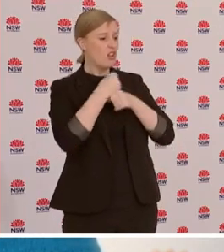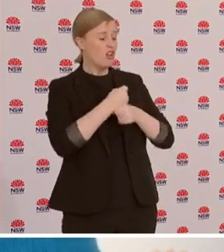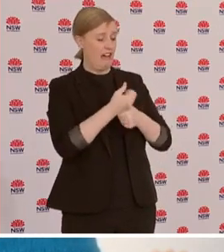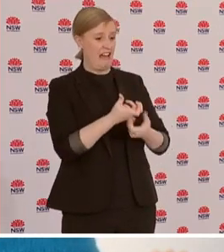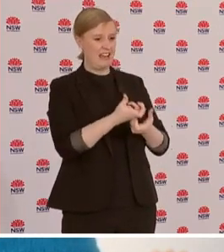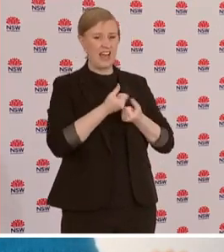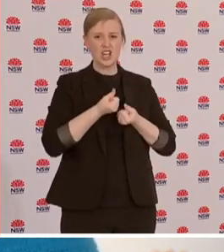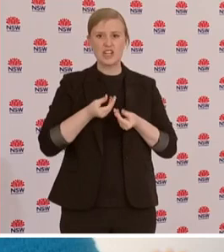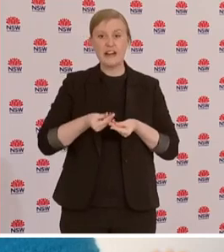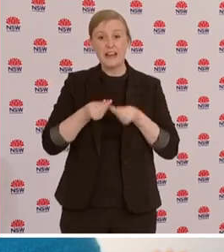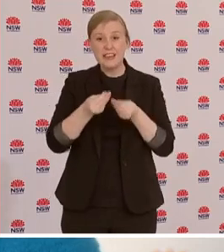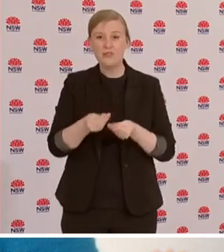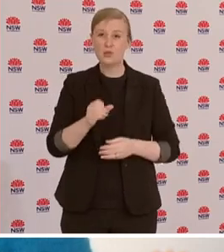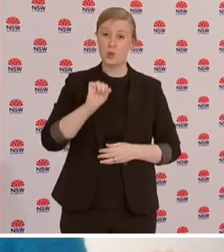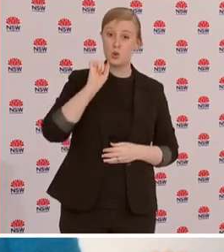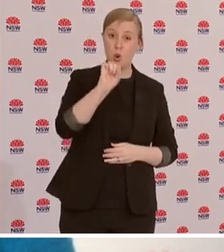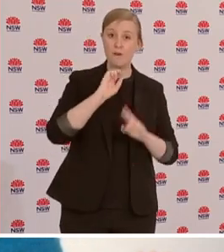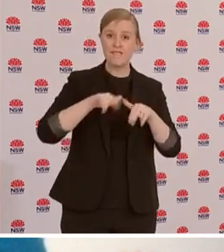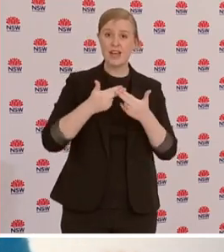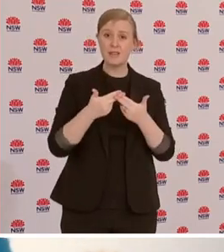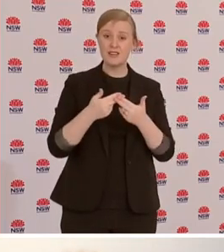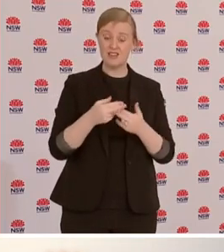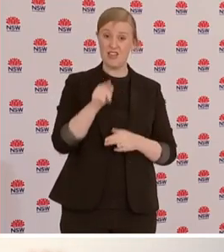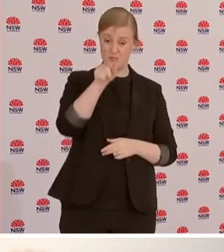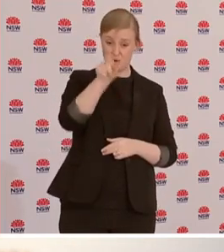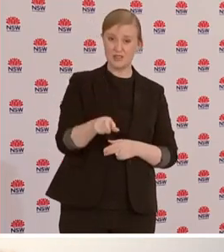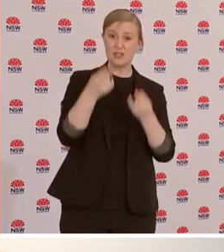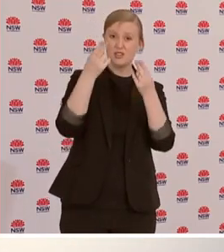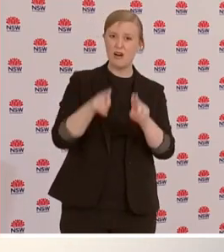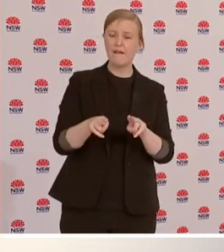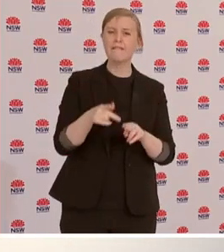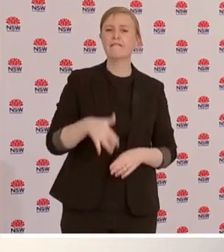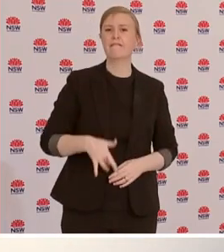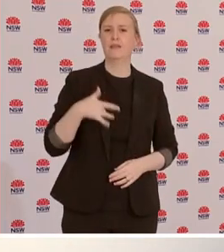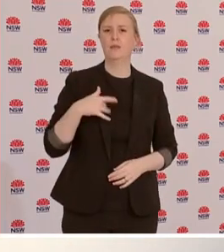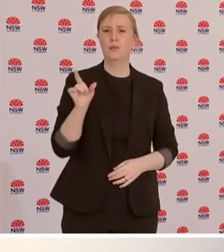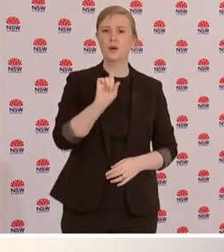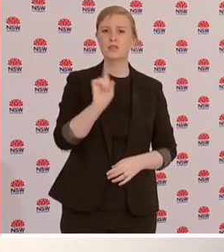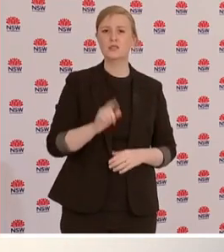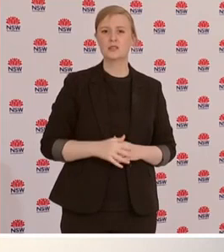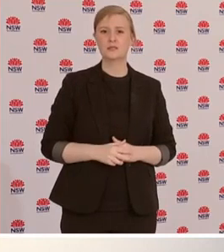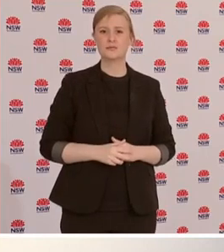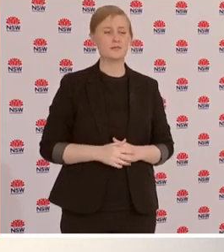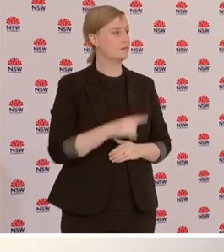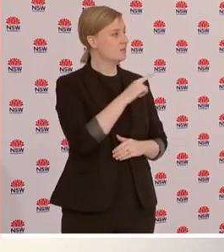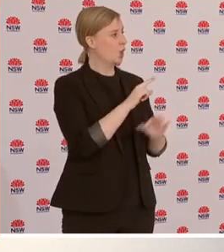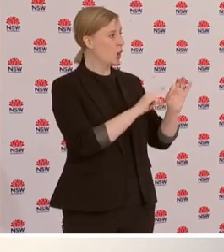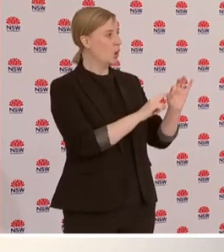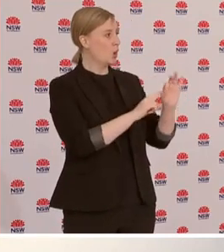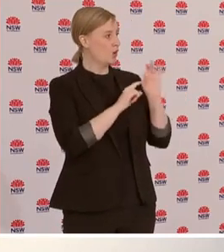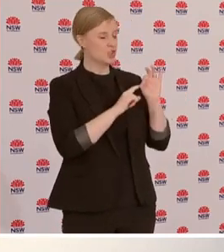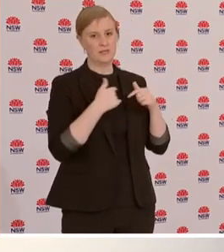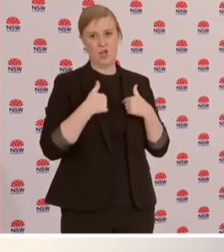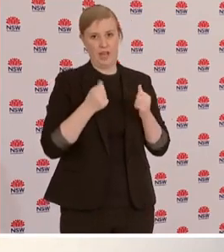even died as a result? Premier can I just get your thoughts on something and apologies this is a longer question so bear with me. We've had a Targi change the